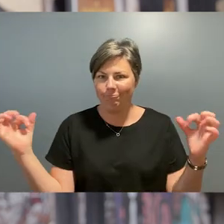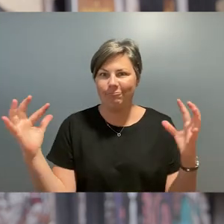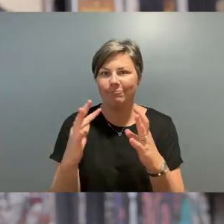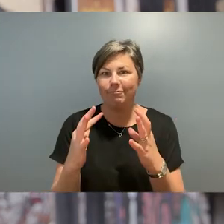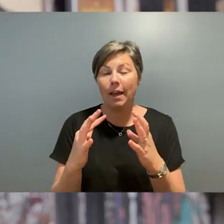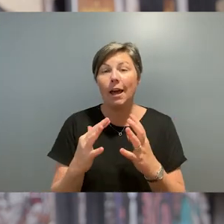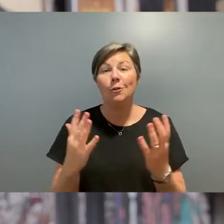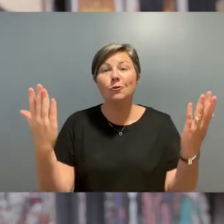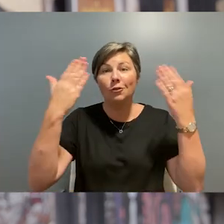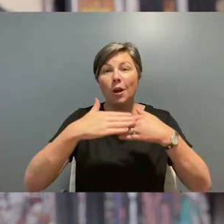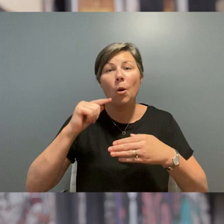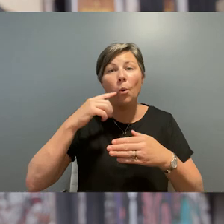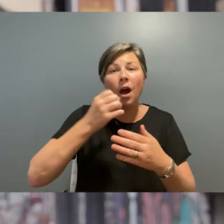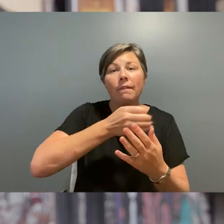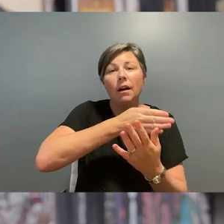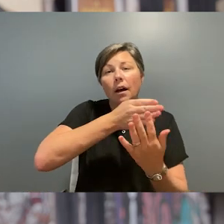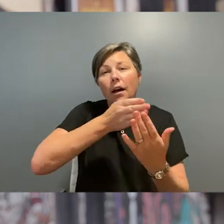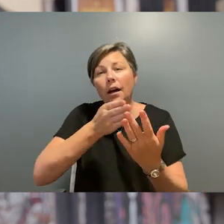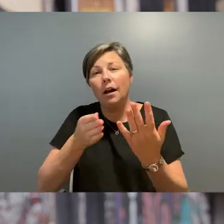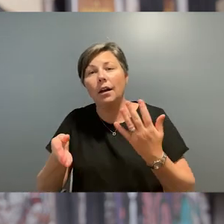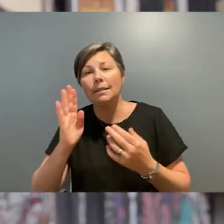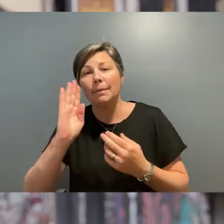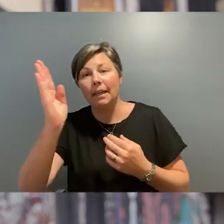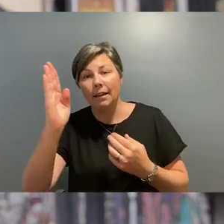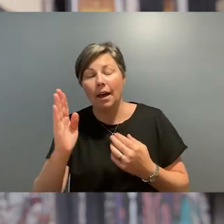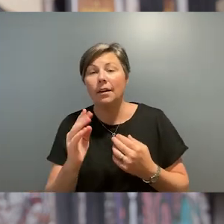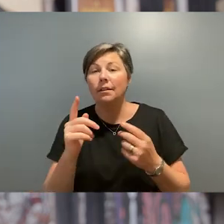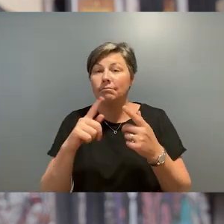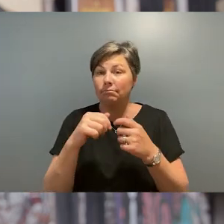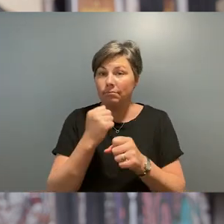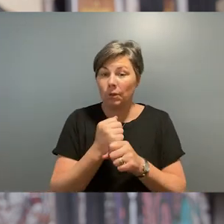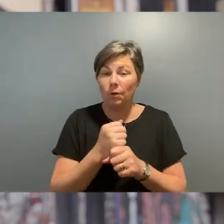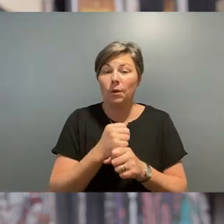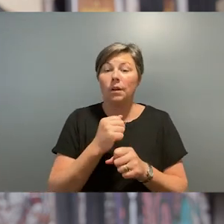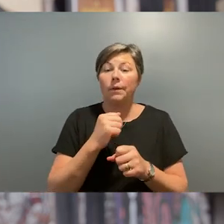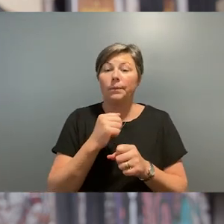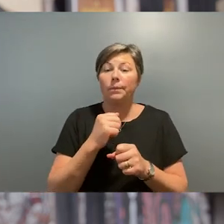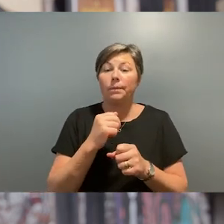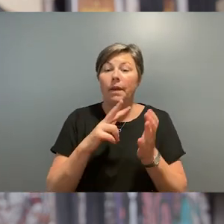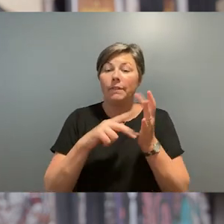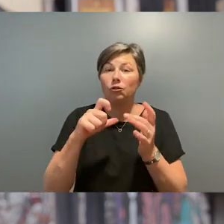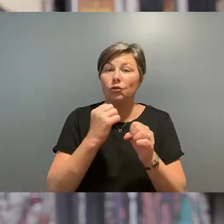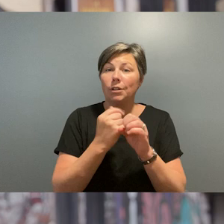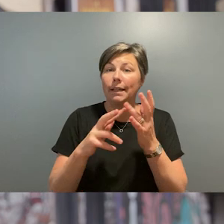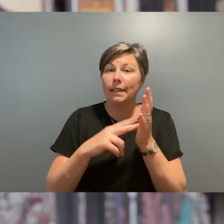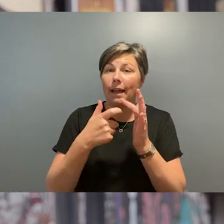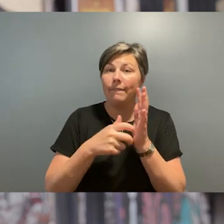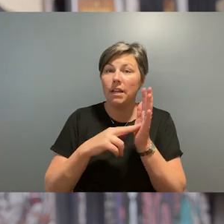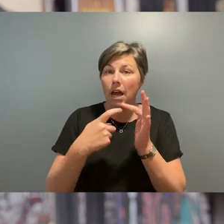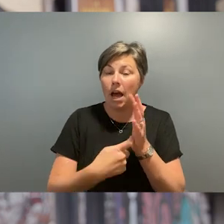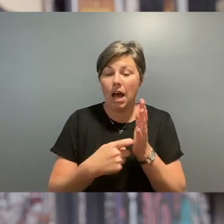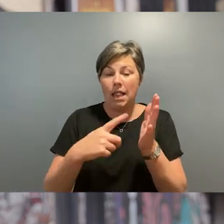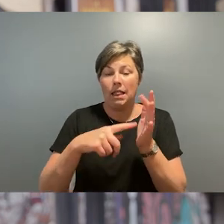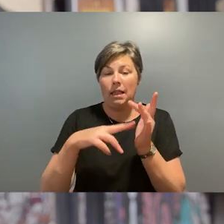we are going to hear Her Excellency, the Honourable Linda Dessau, Governor of Victoria, who had generously offered to host our program launch earlier this year